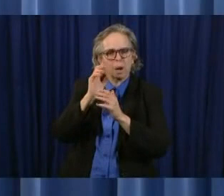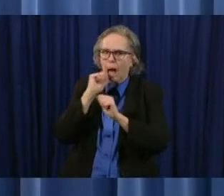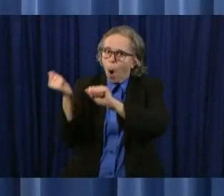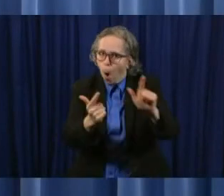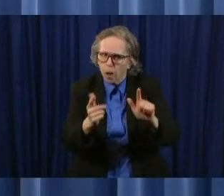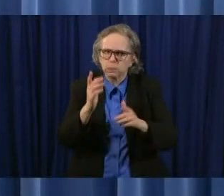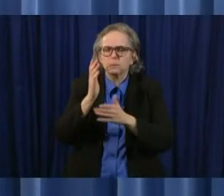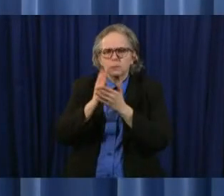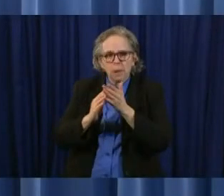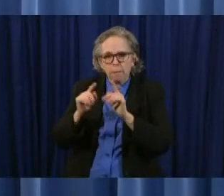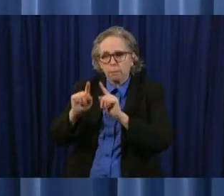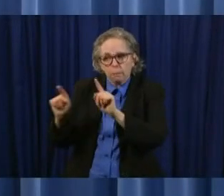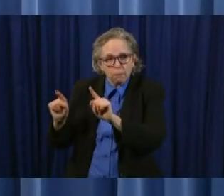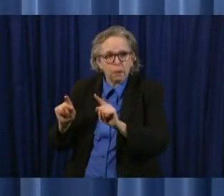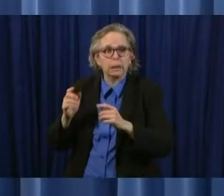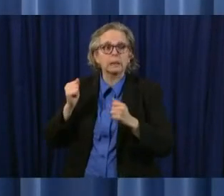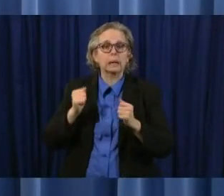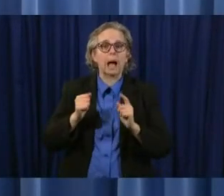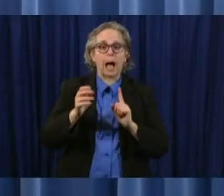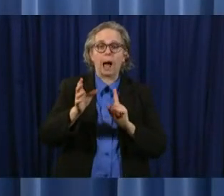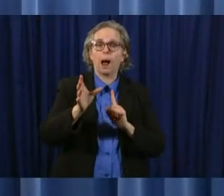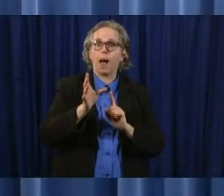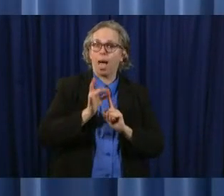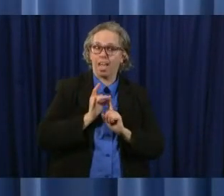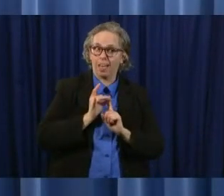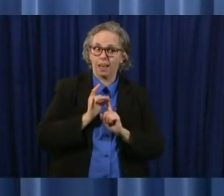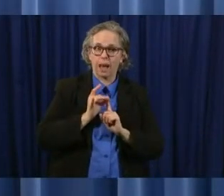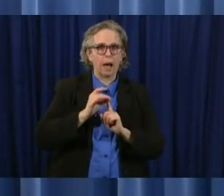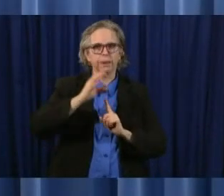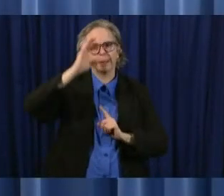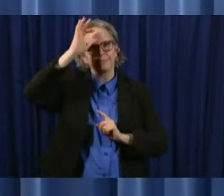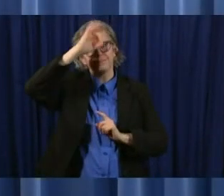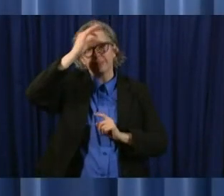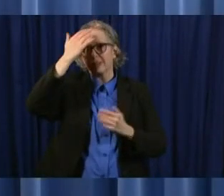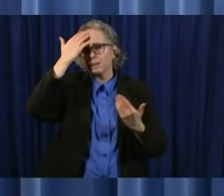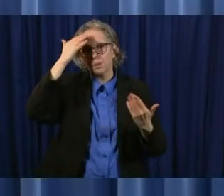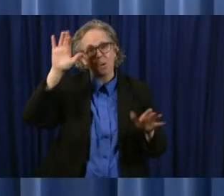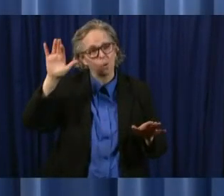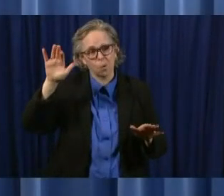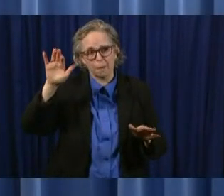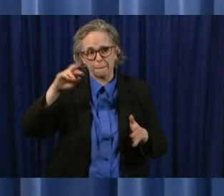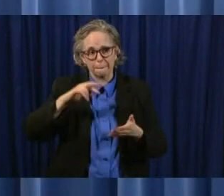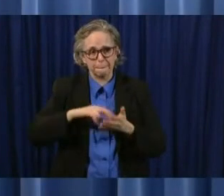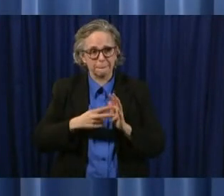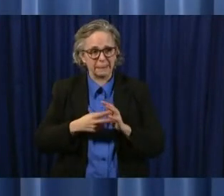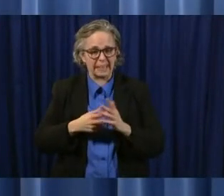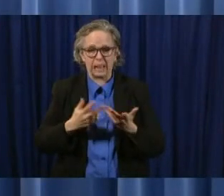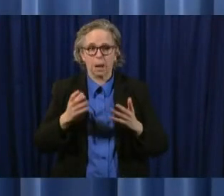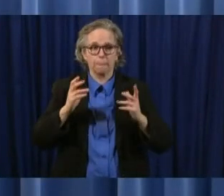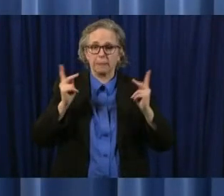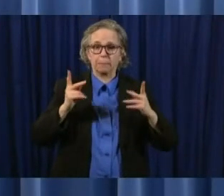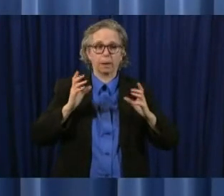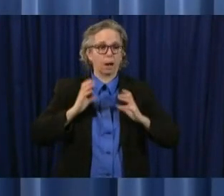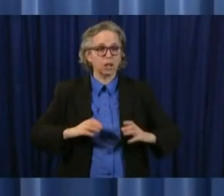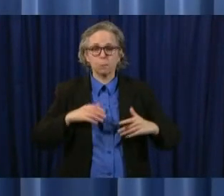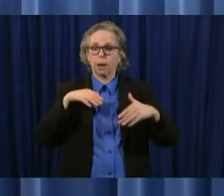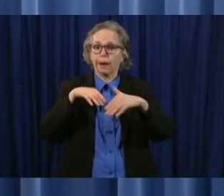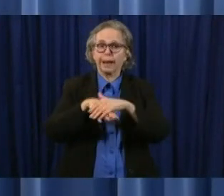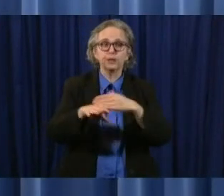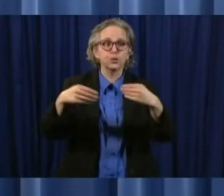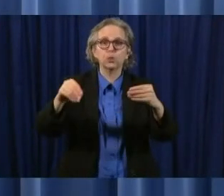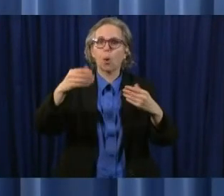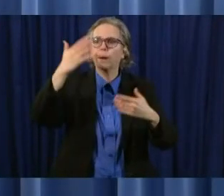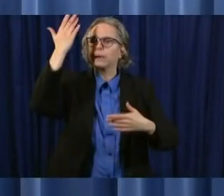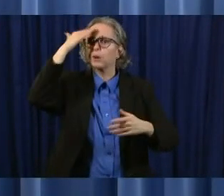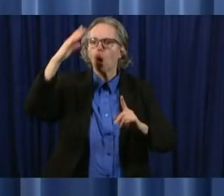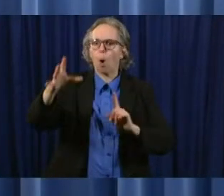a customer can be coming in carrying this virus and the customer has no idea that they have it uh not showing symptoms in